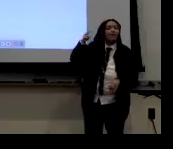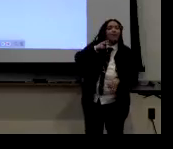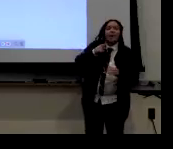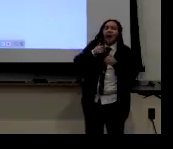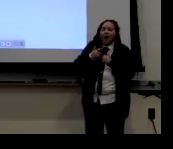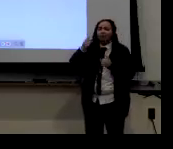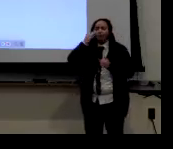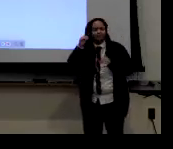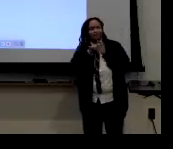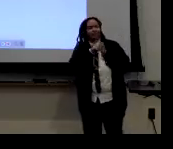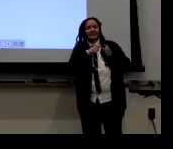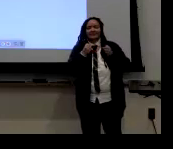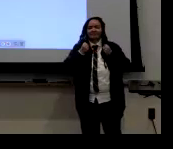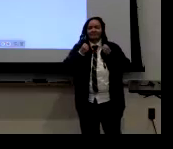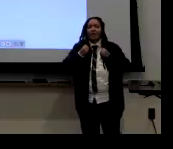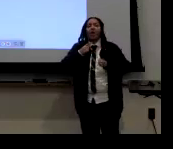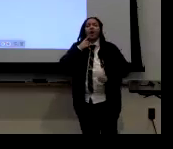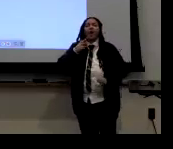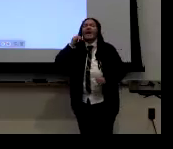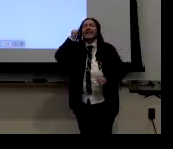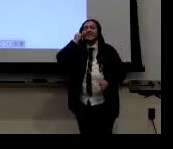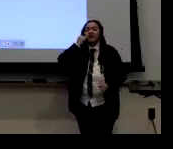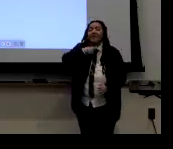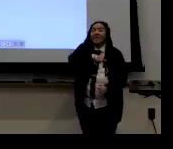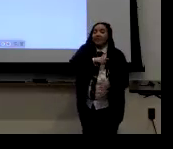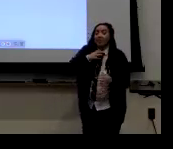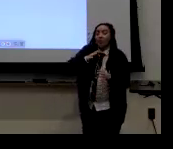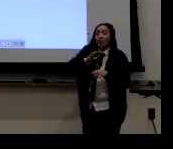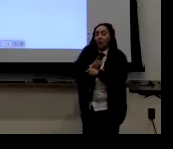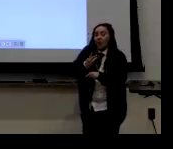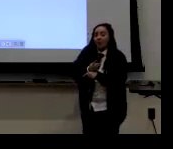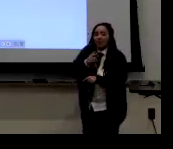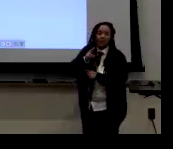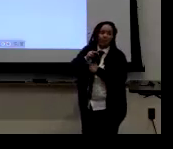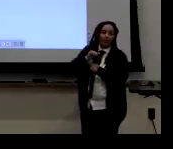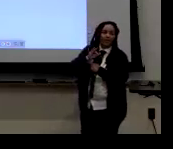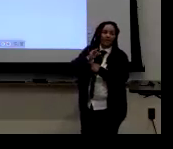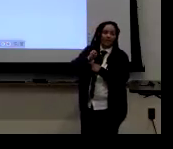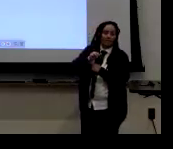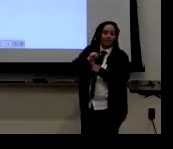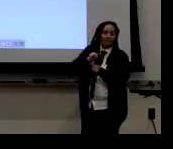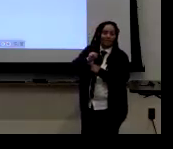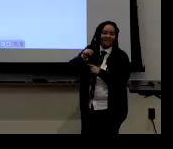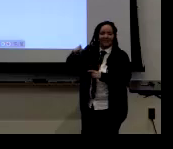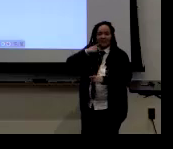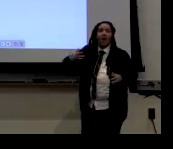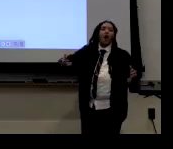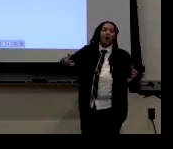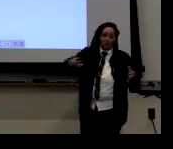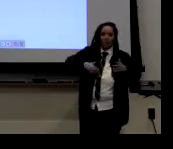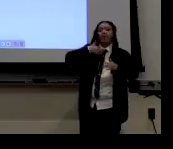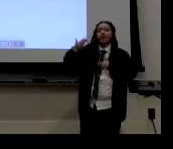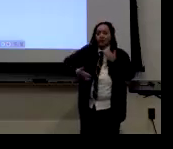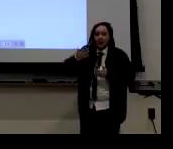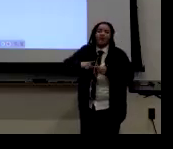identify someone just from their clothes. I'm like, how do you identify if it's signing? You have to look at the signing. Um,